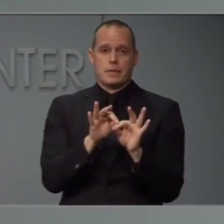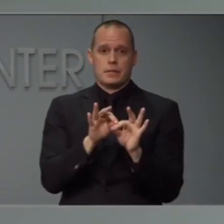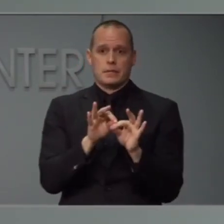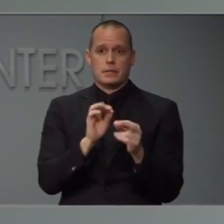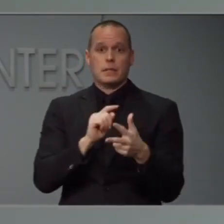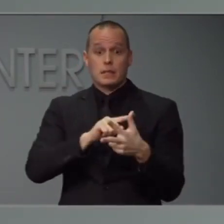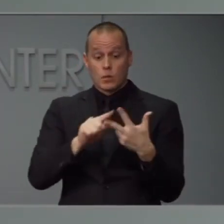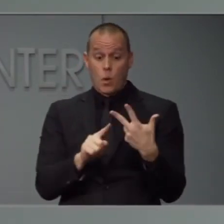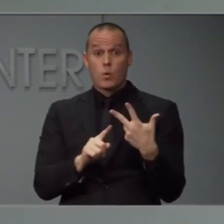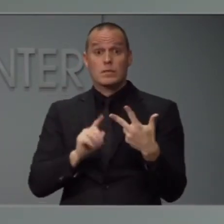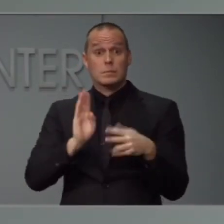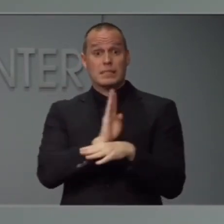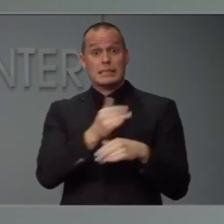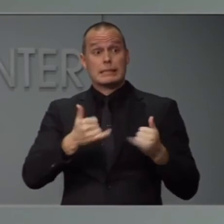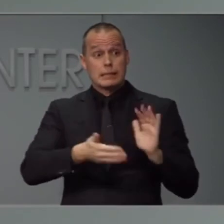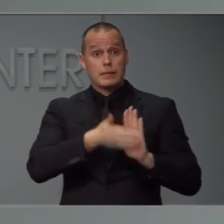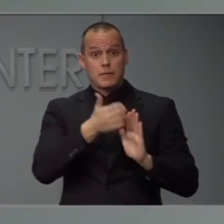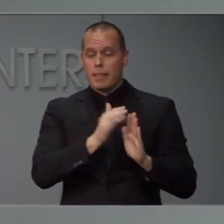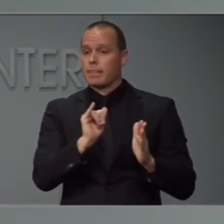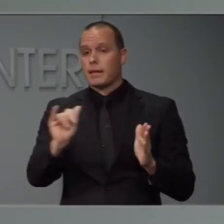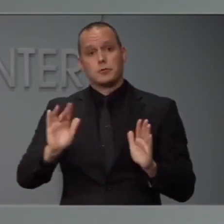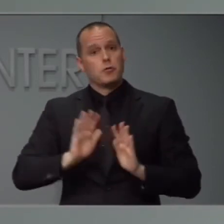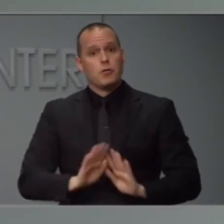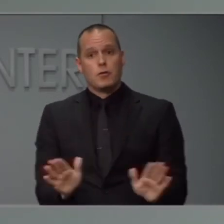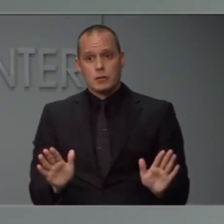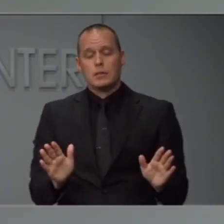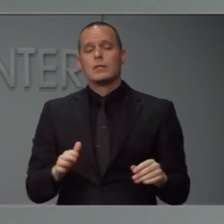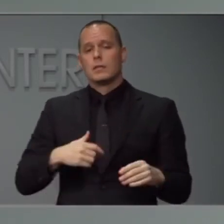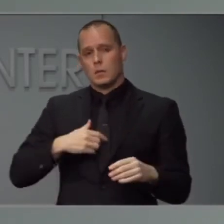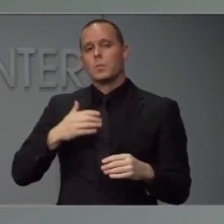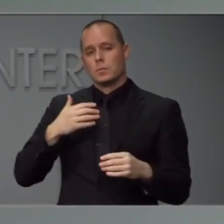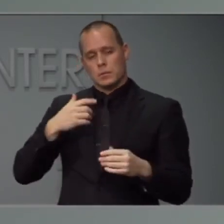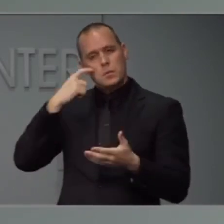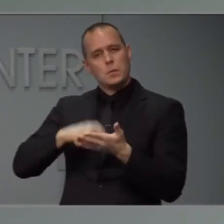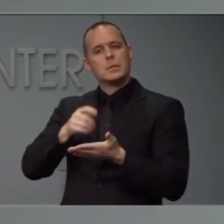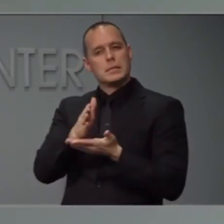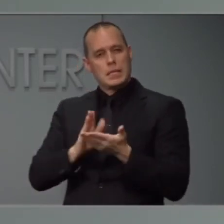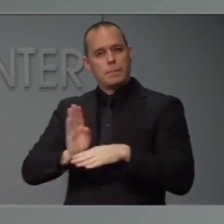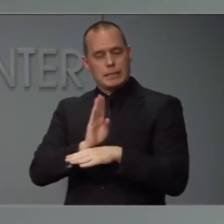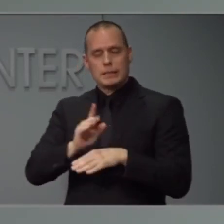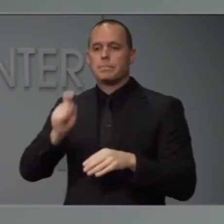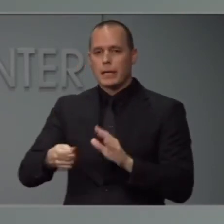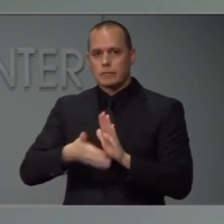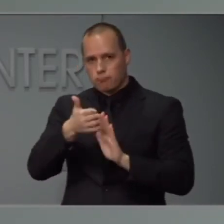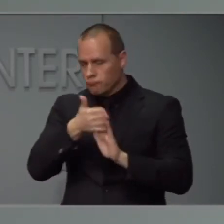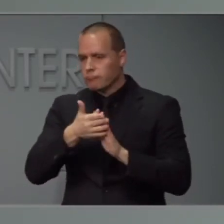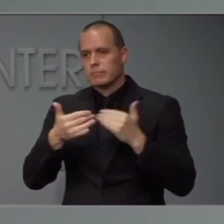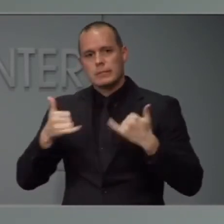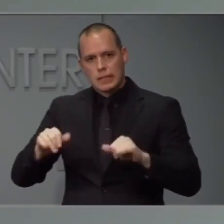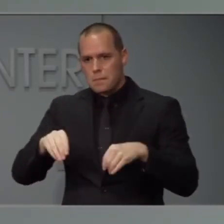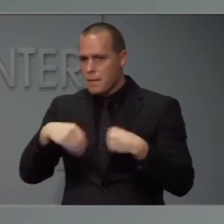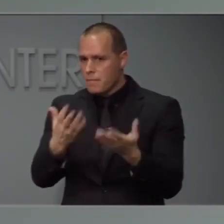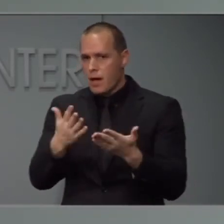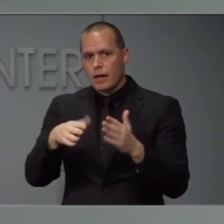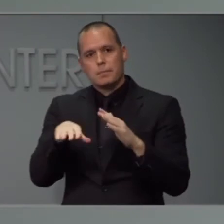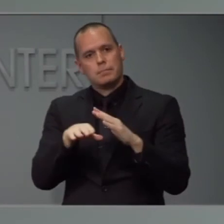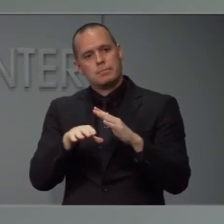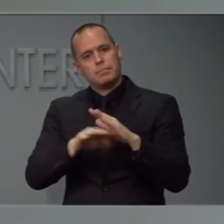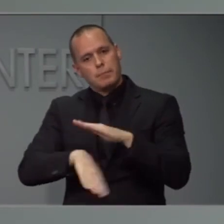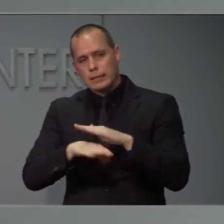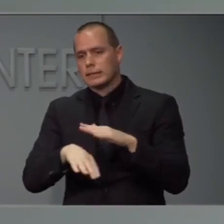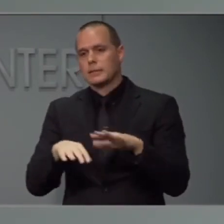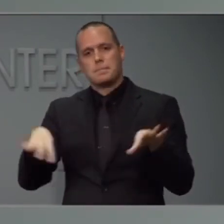jobs. I think you are going to see businesses continue that need to stay open to provide those essential services. I hope to